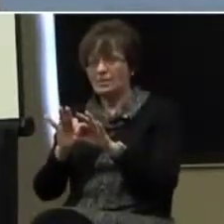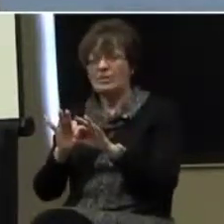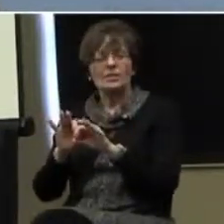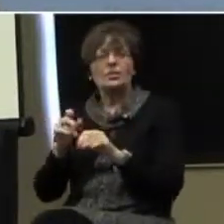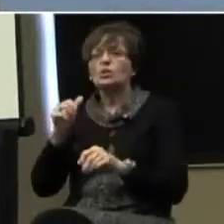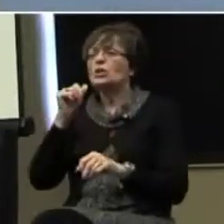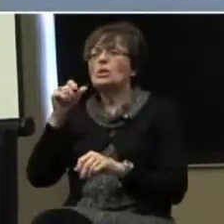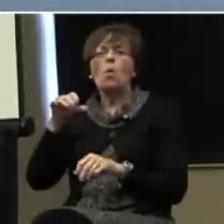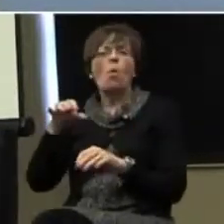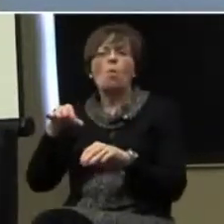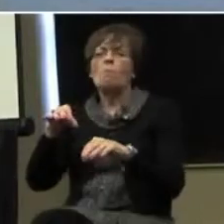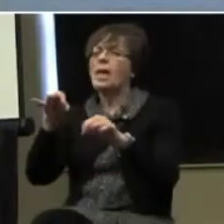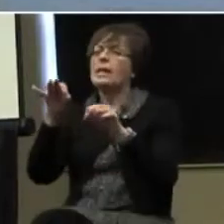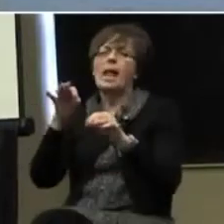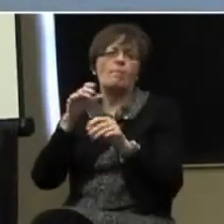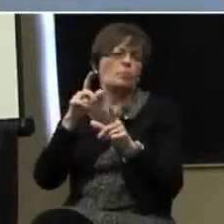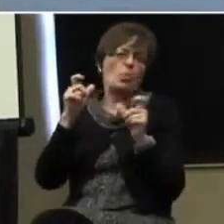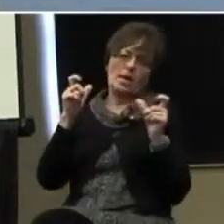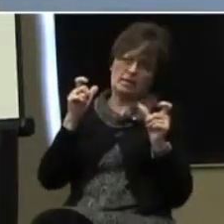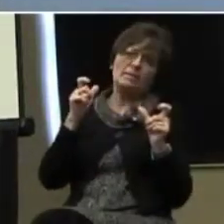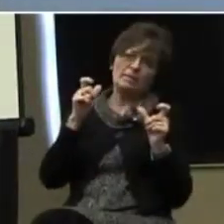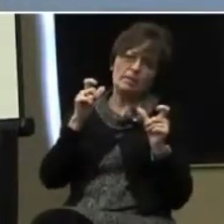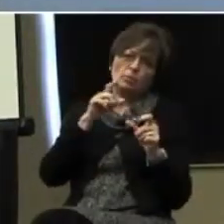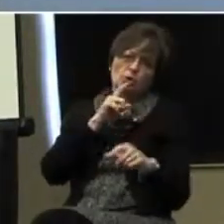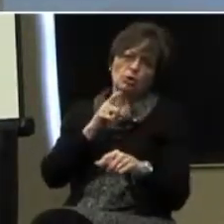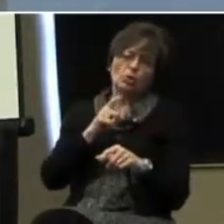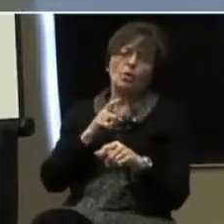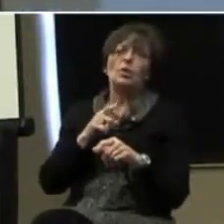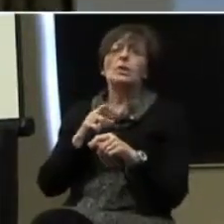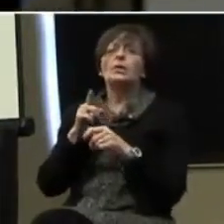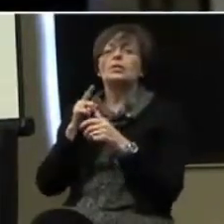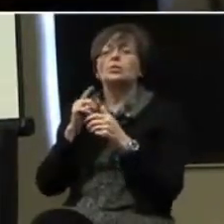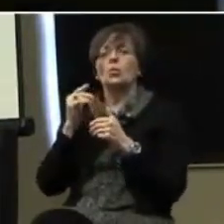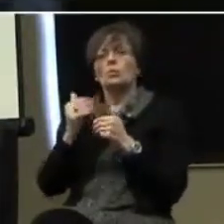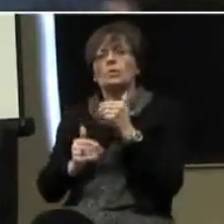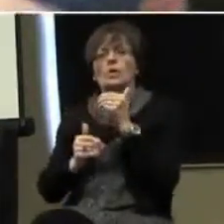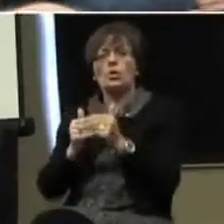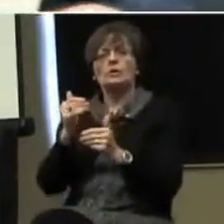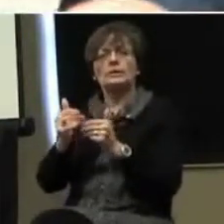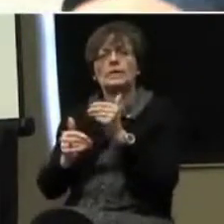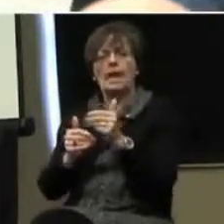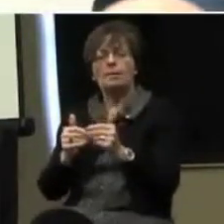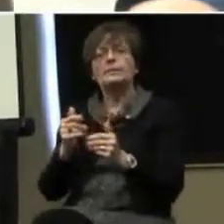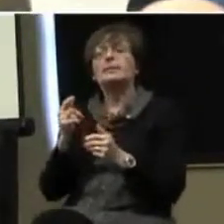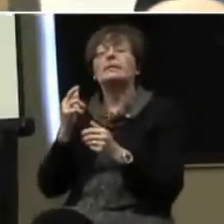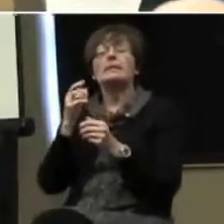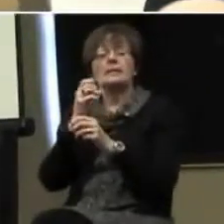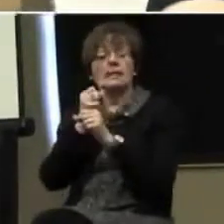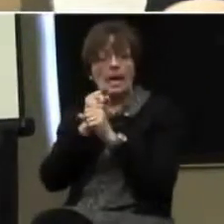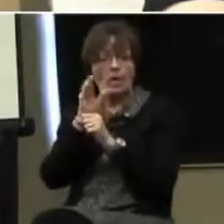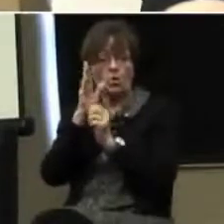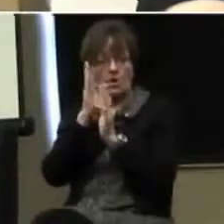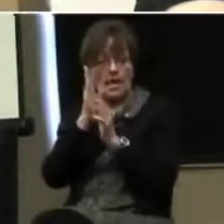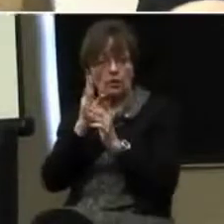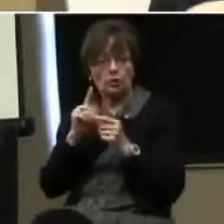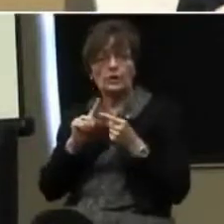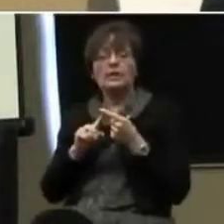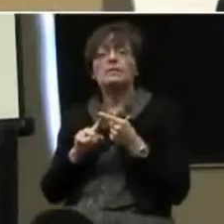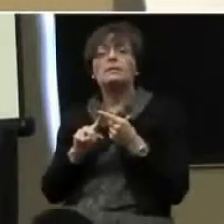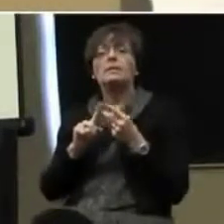Because she's not going to pick it up real quick. I'm quite sure of it. So here are our steps. We're going to gain her attention.